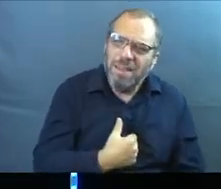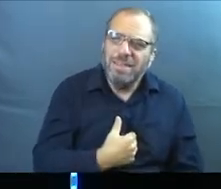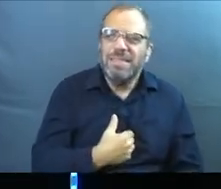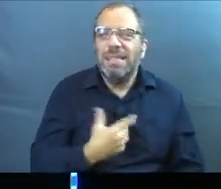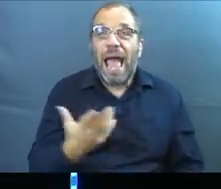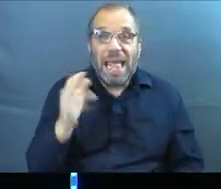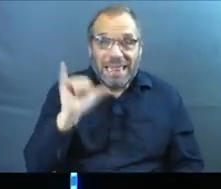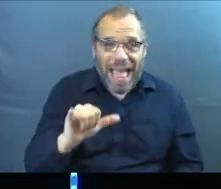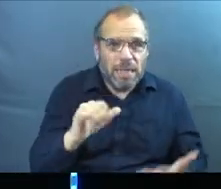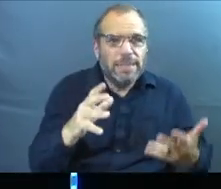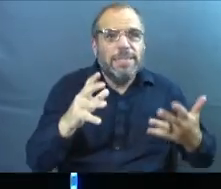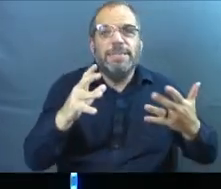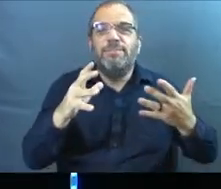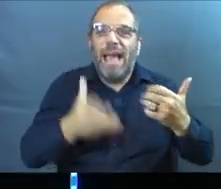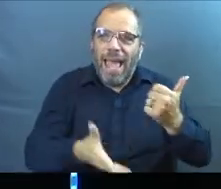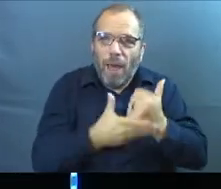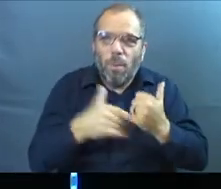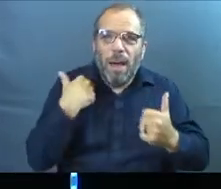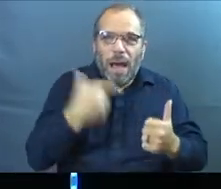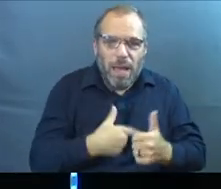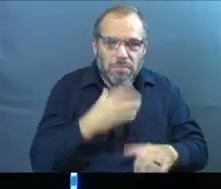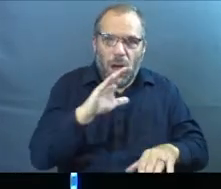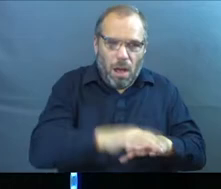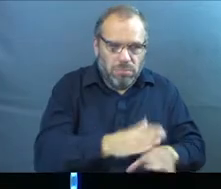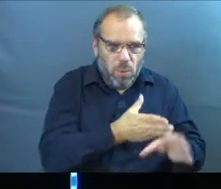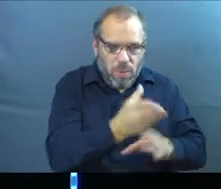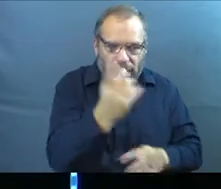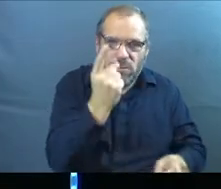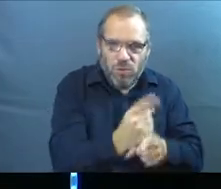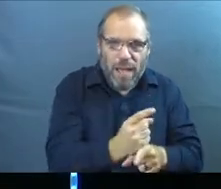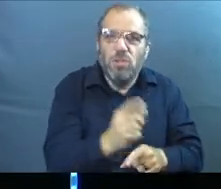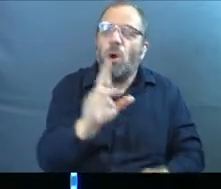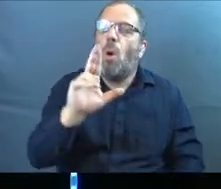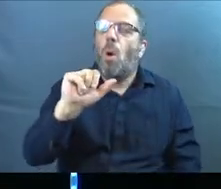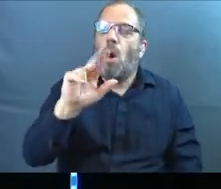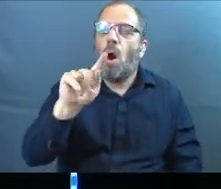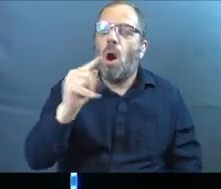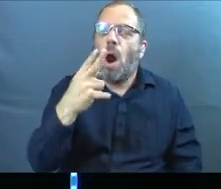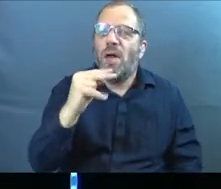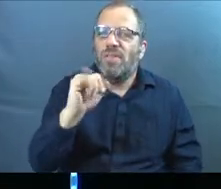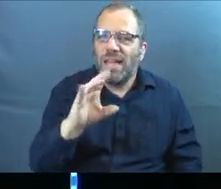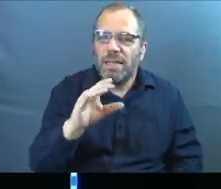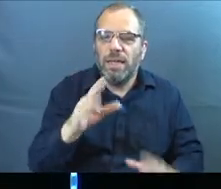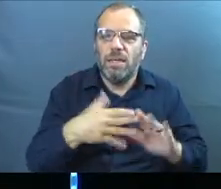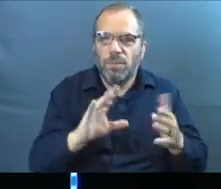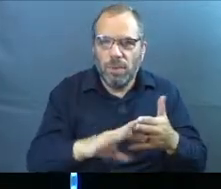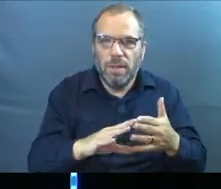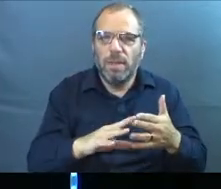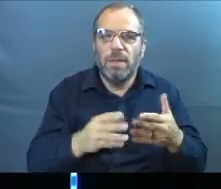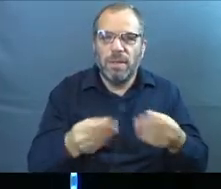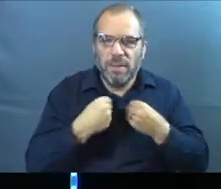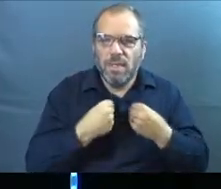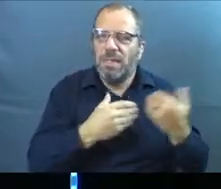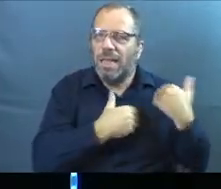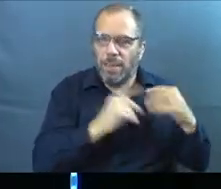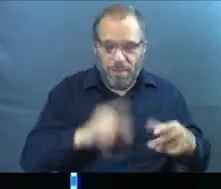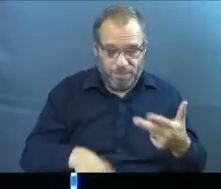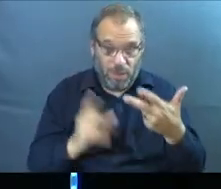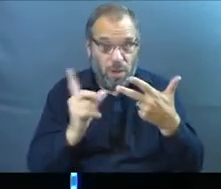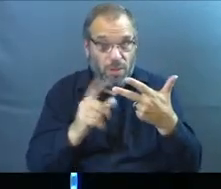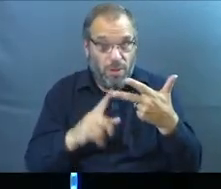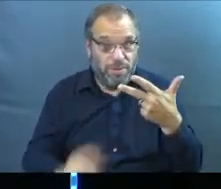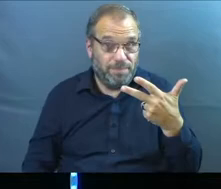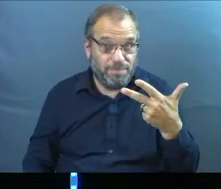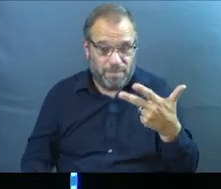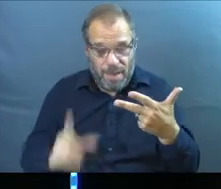for us. And because of that, they'll help us get back on the right track. So again, authentic community brings accountability. Third and last one. This is